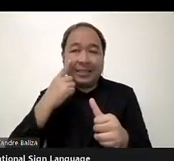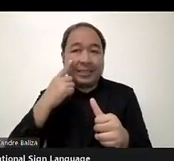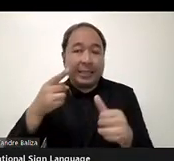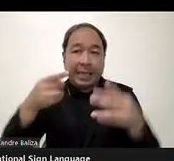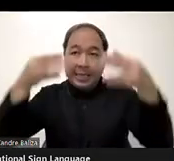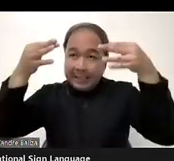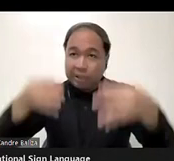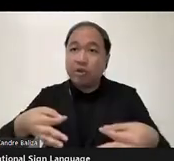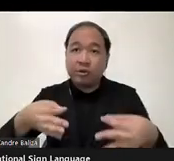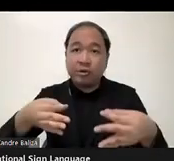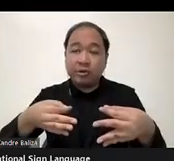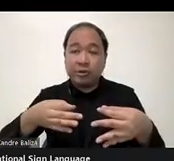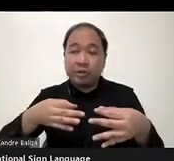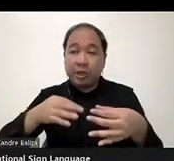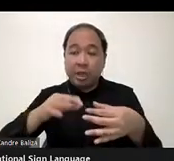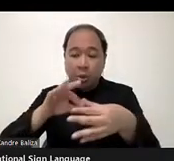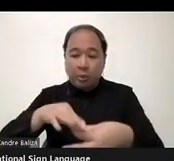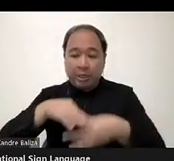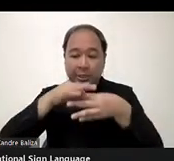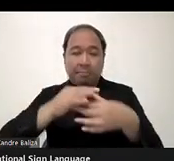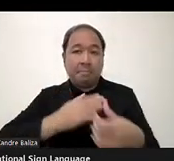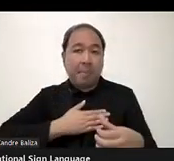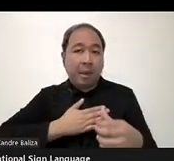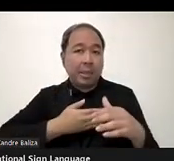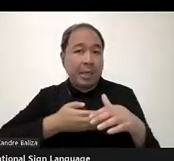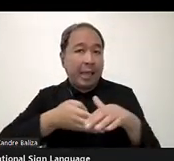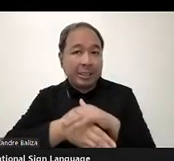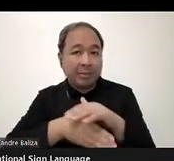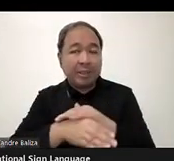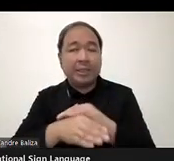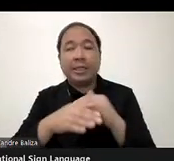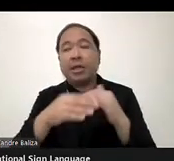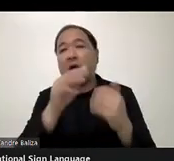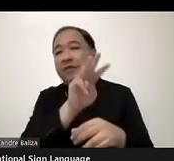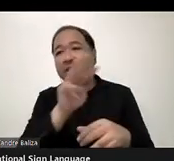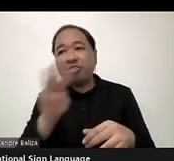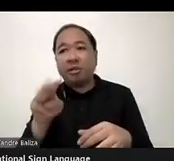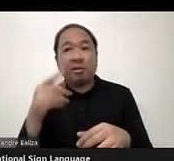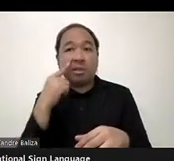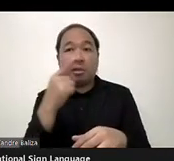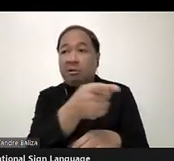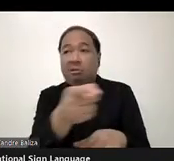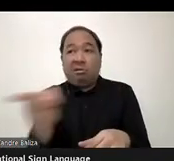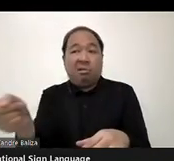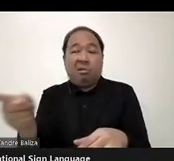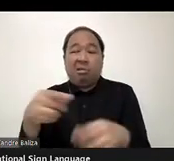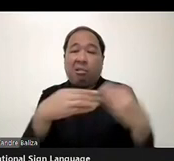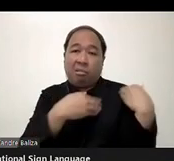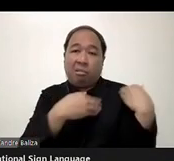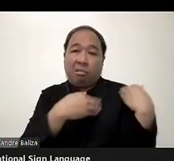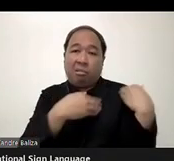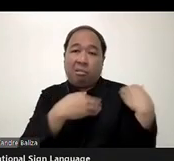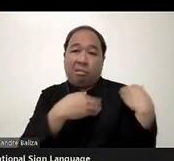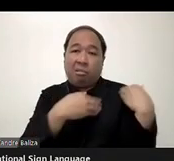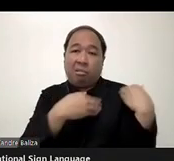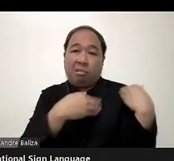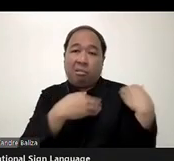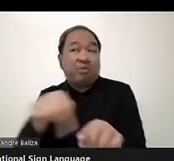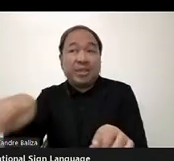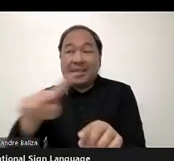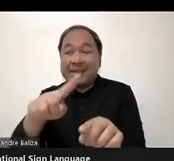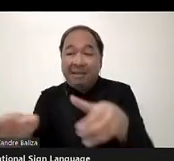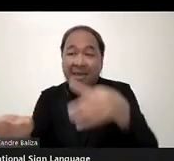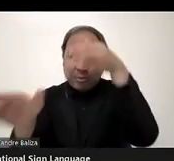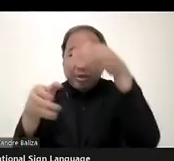my, uh, accessibility of the internet in anyone's hand, uh, who is not expert on accessibility. That's why